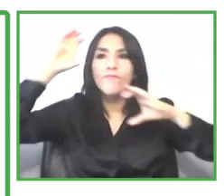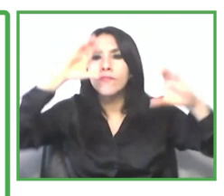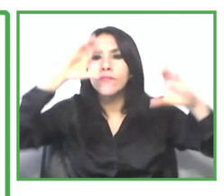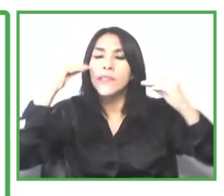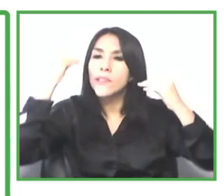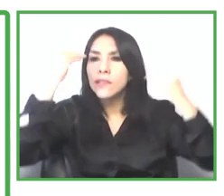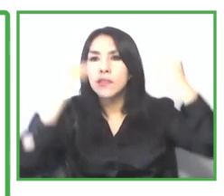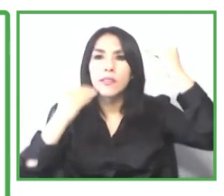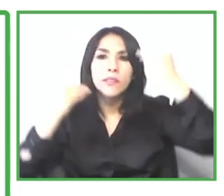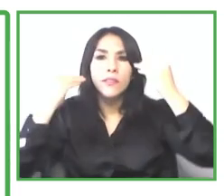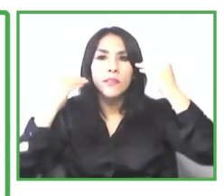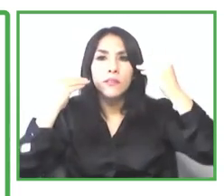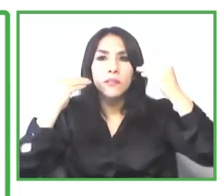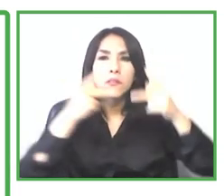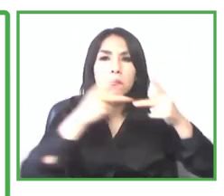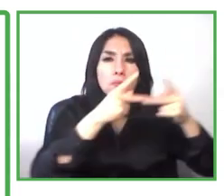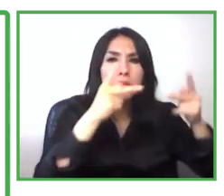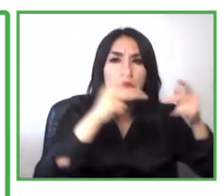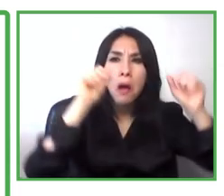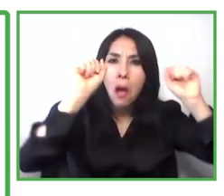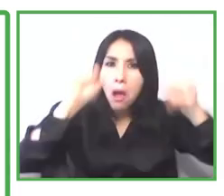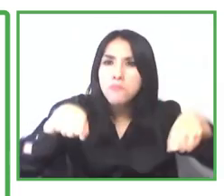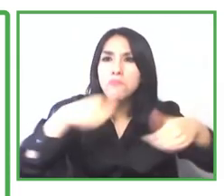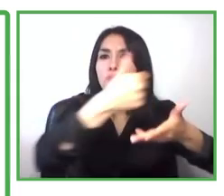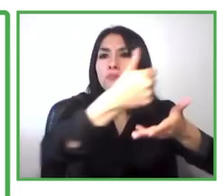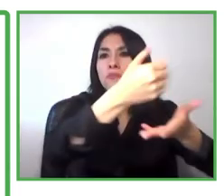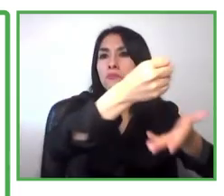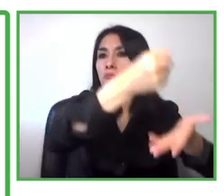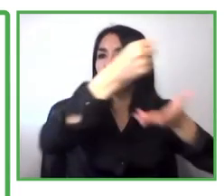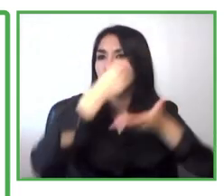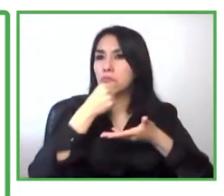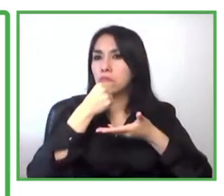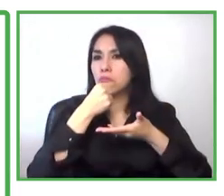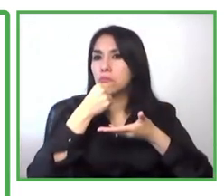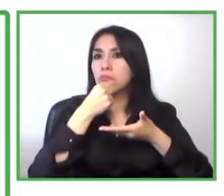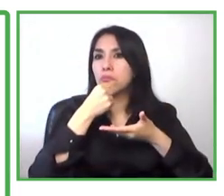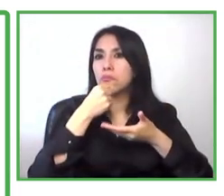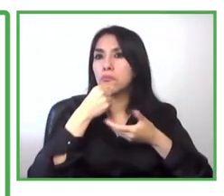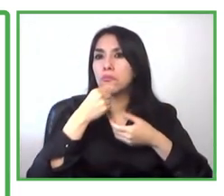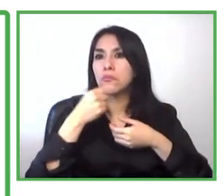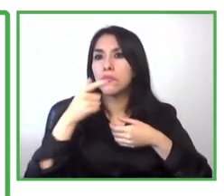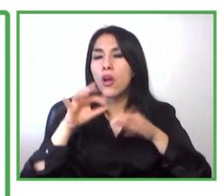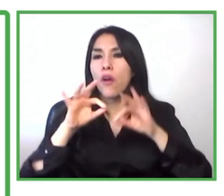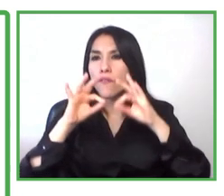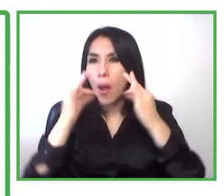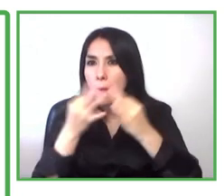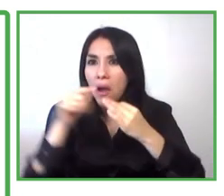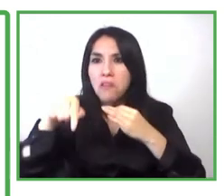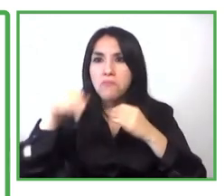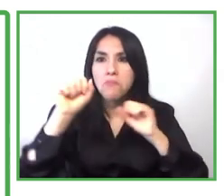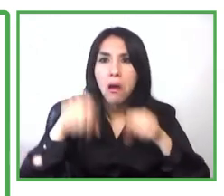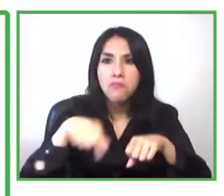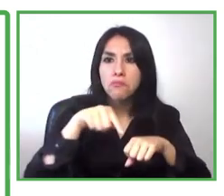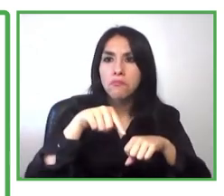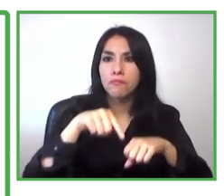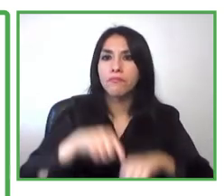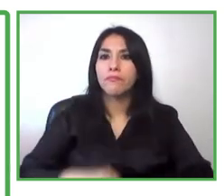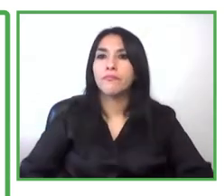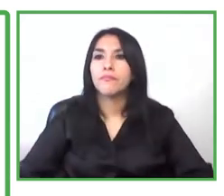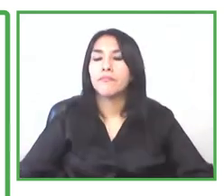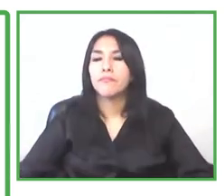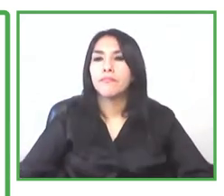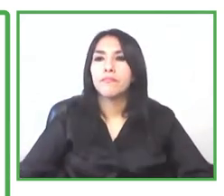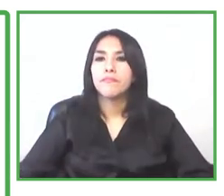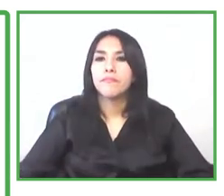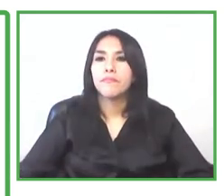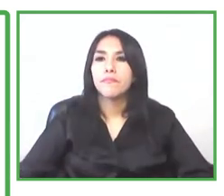of congo and the a the partnership with the bank that is helping us to